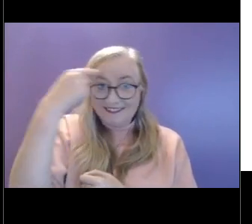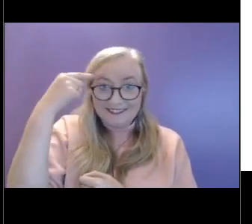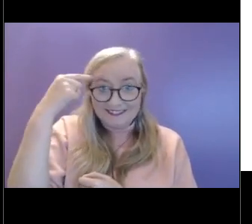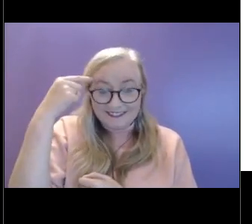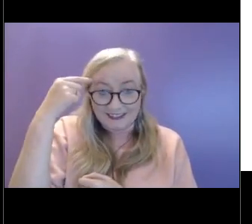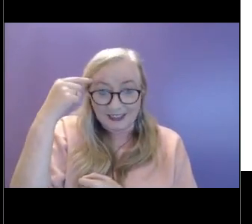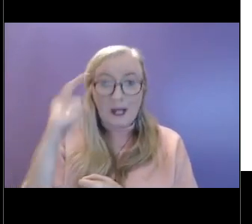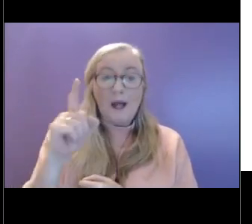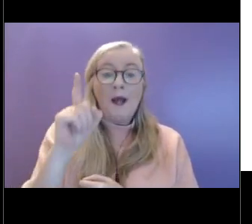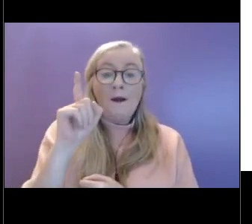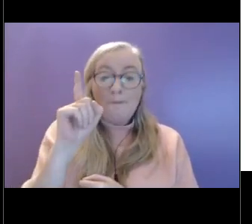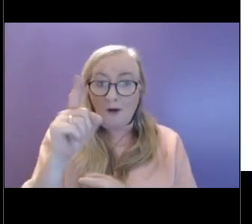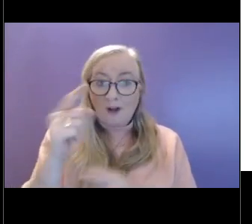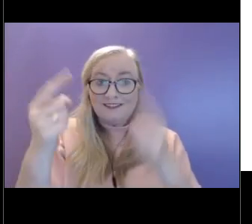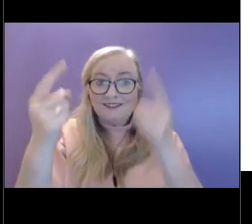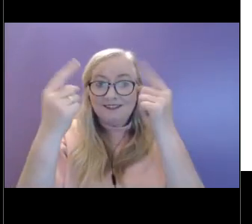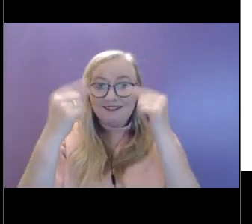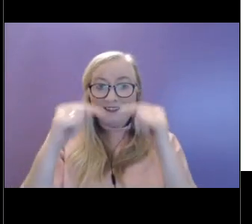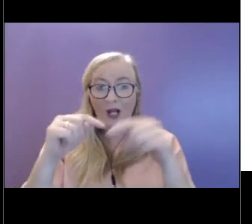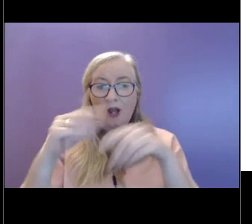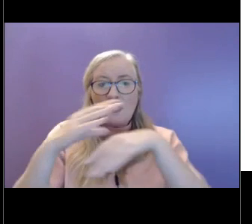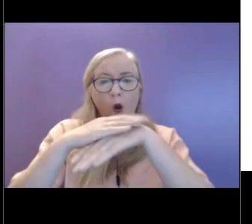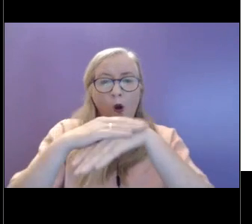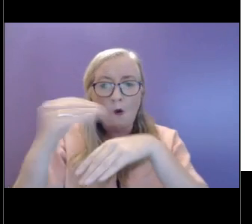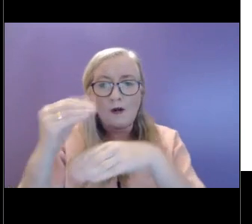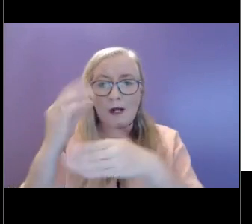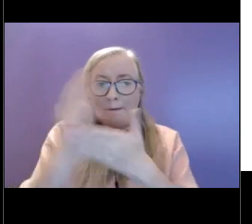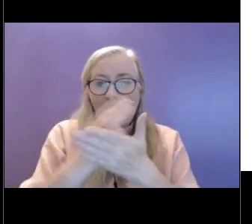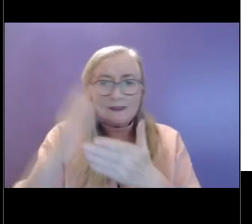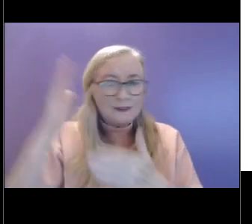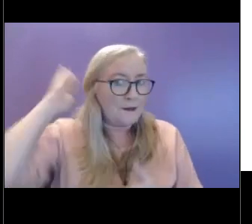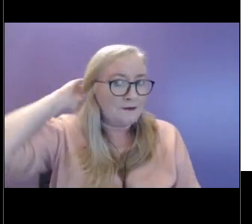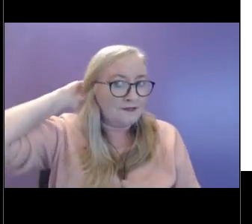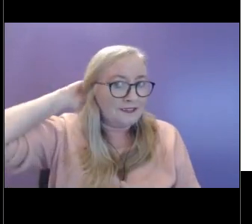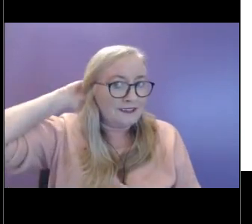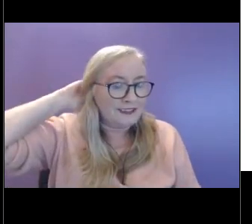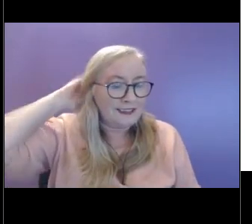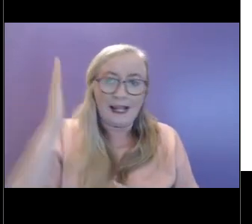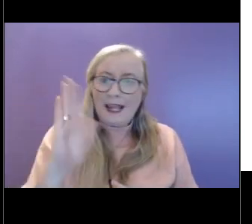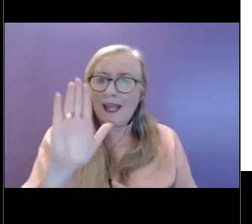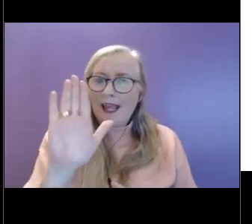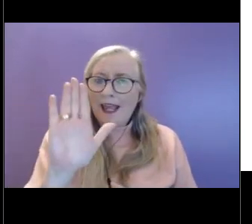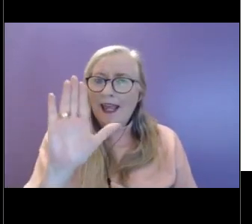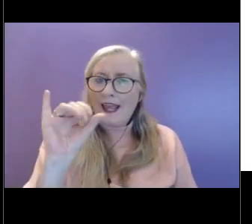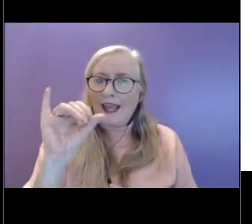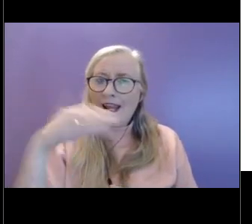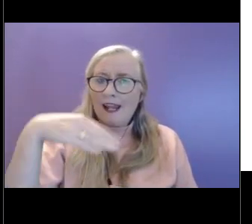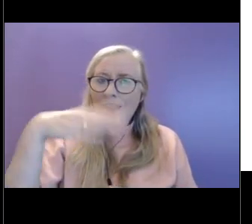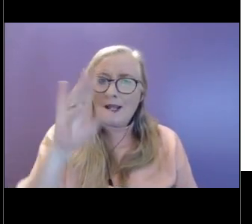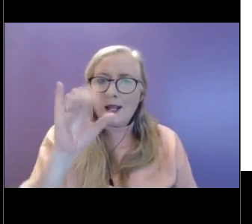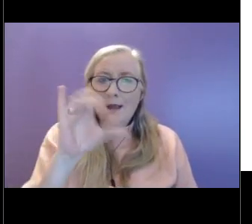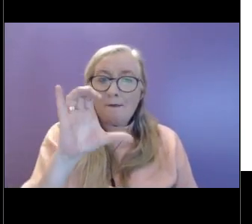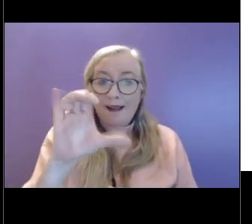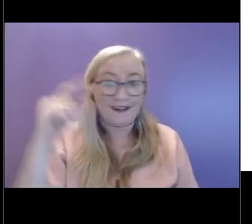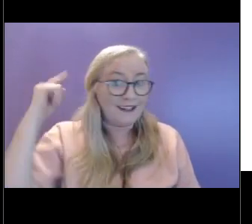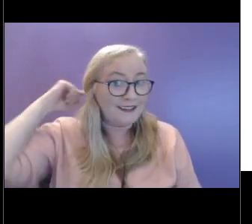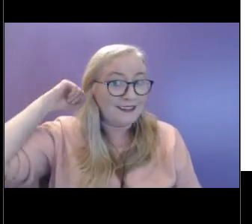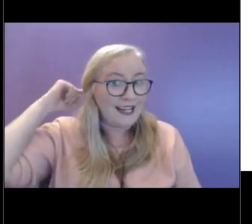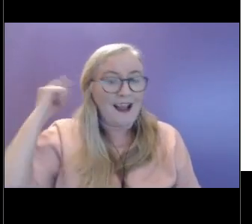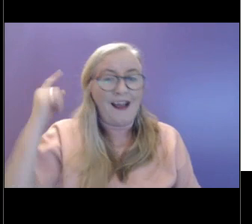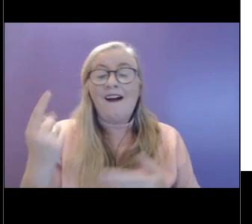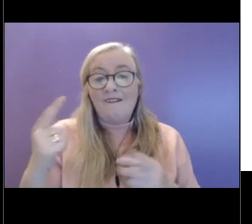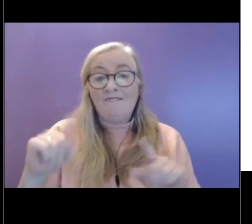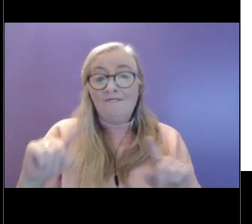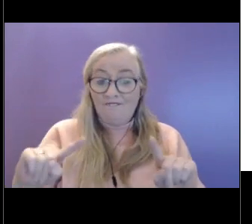the amygdala, that, that old part of the brain and the limbic system, what happens with them is they control a function called the fight, flight or